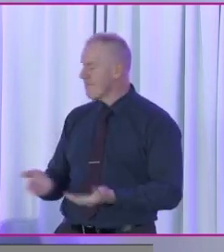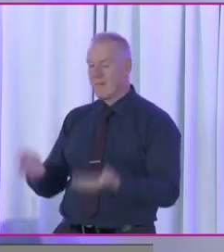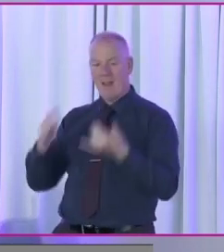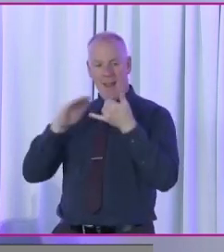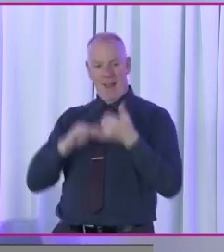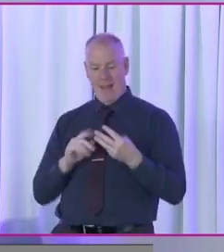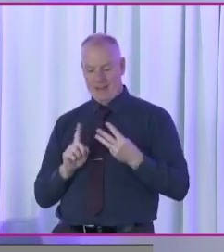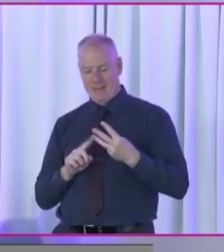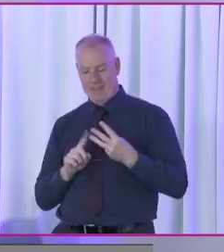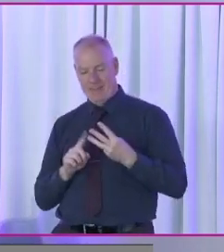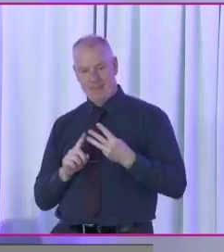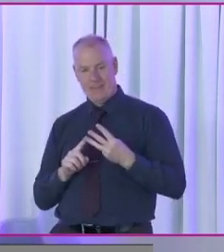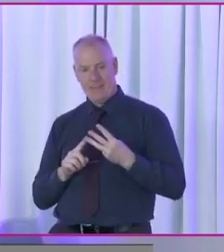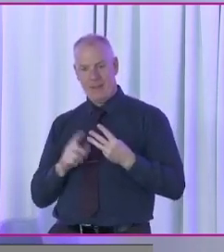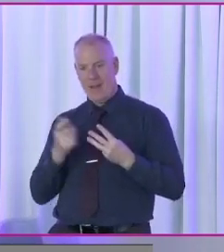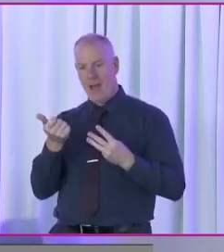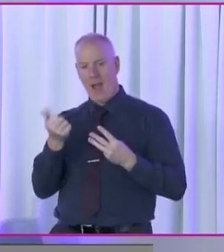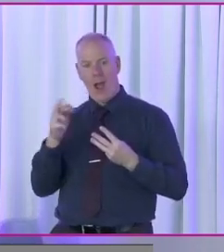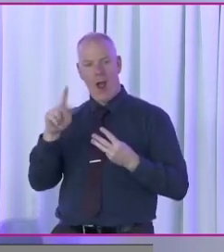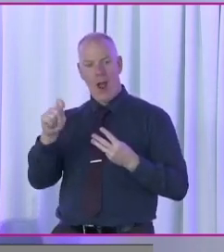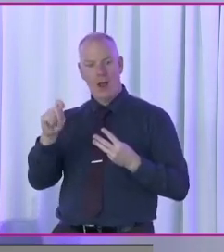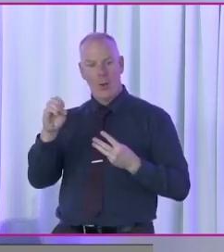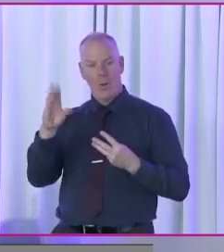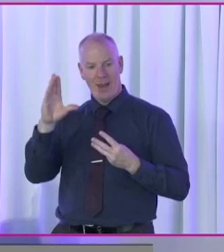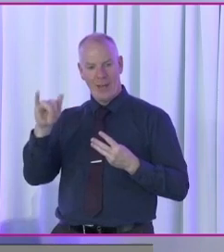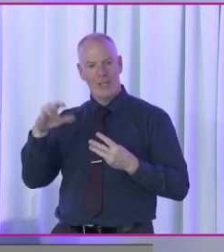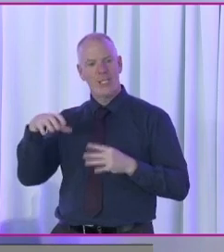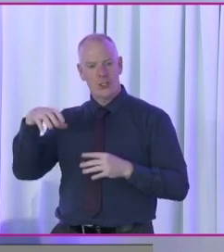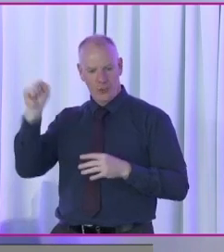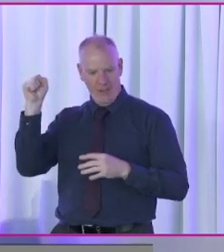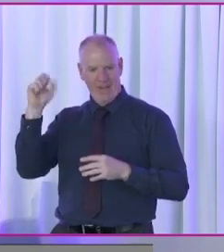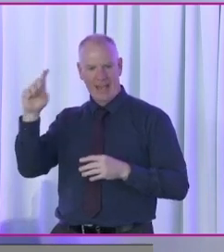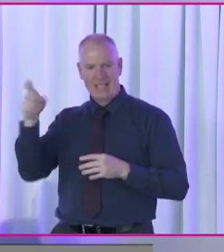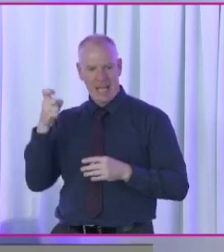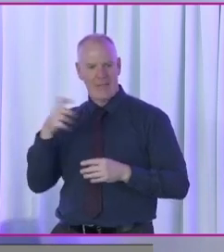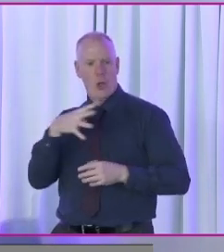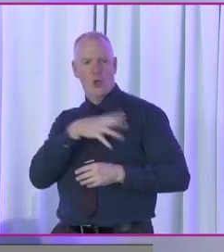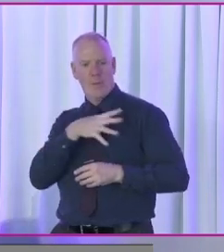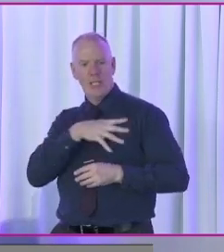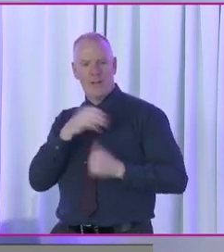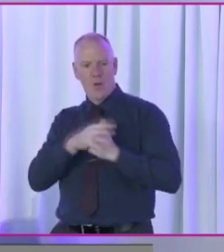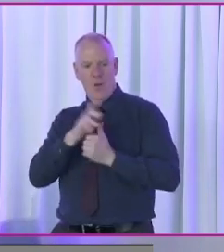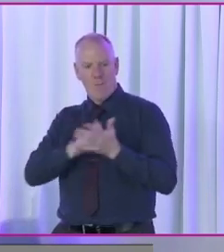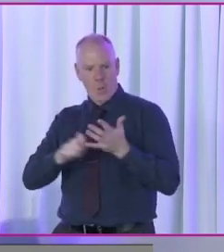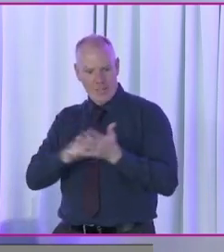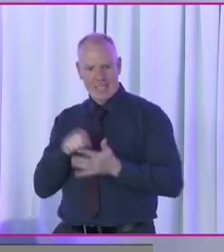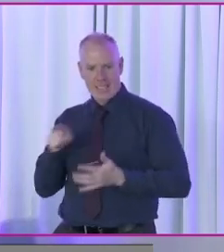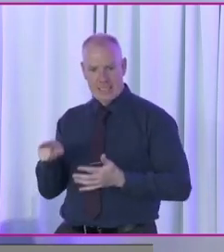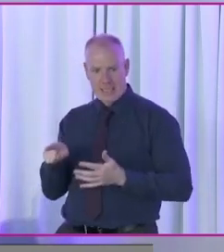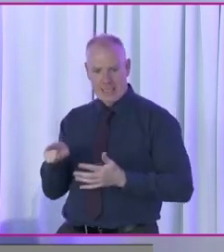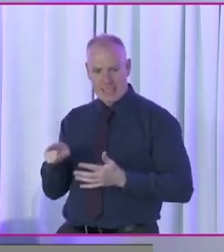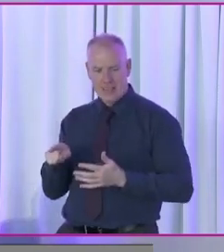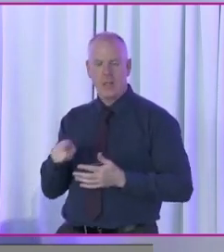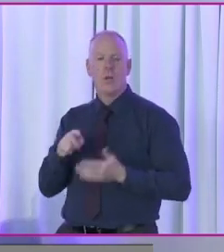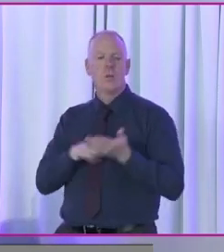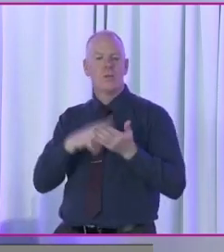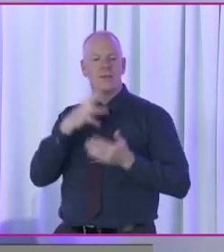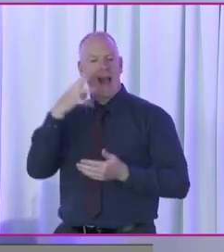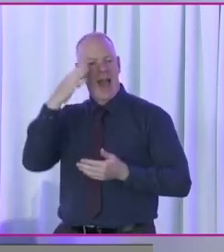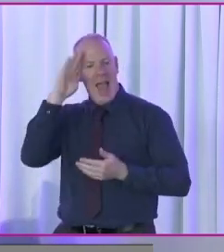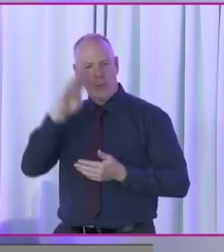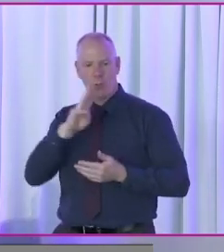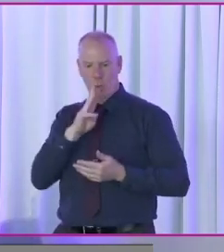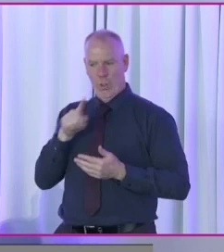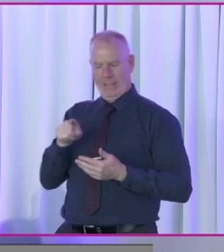Last but not least, we have Art O'Leary, the Chief Executive of An Commission Toachon. I hope I pronounced that correctly for the Irish